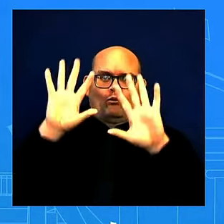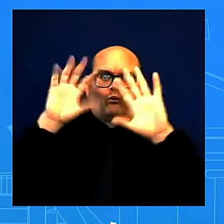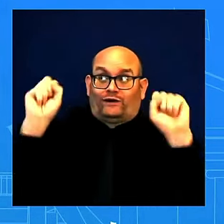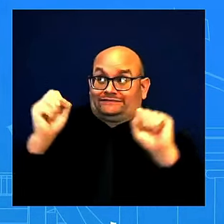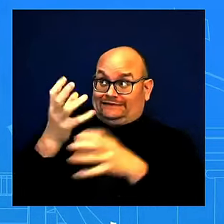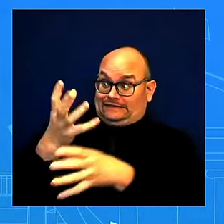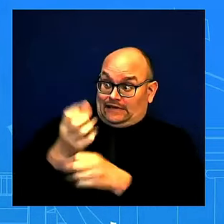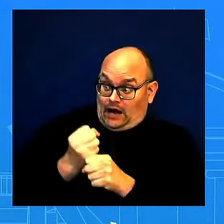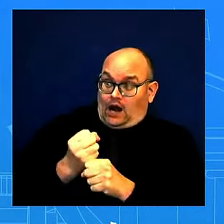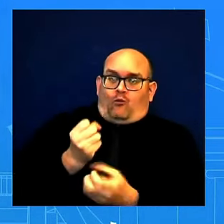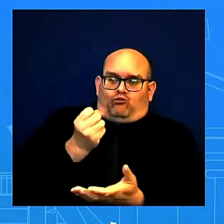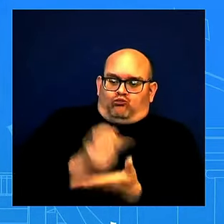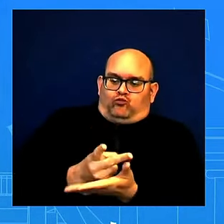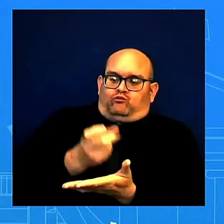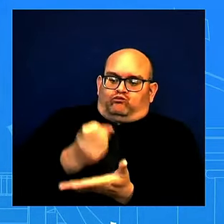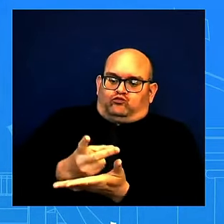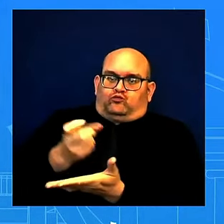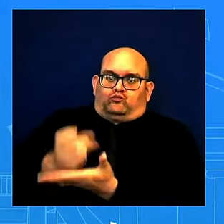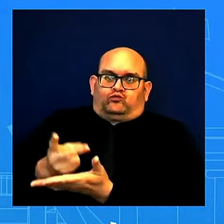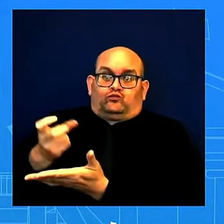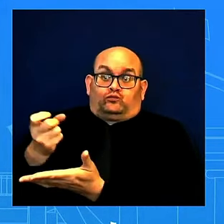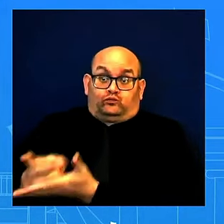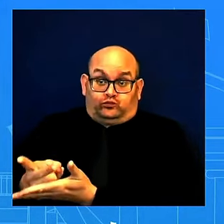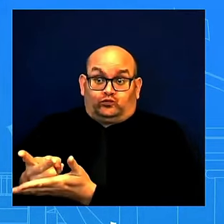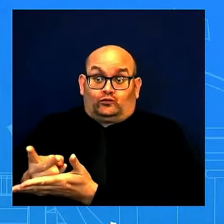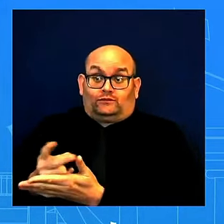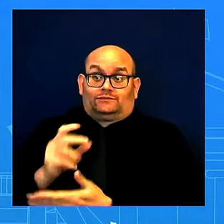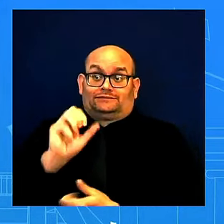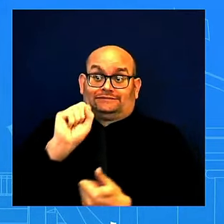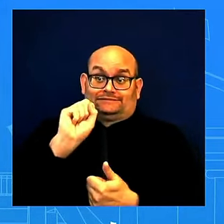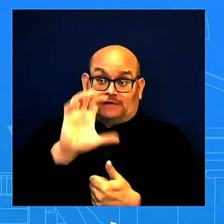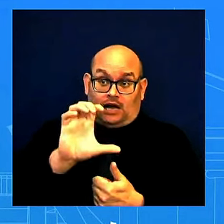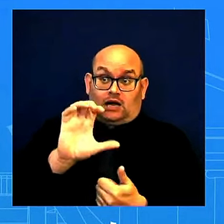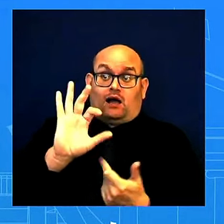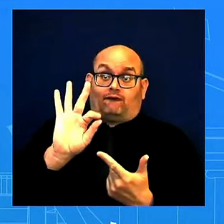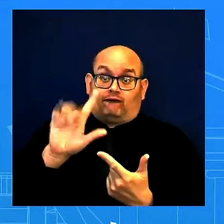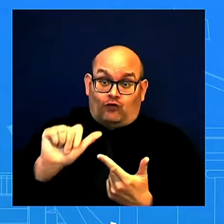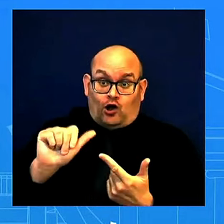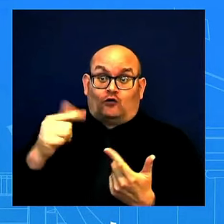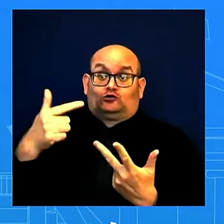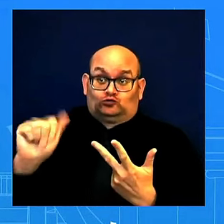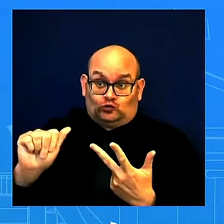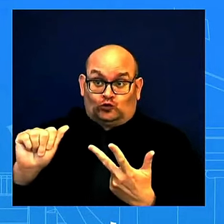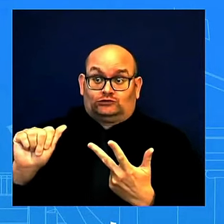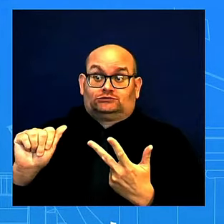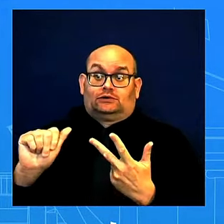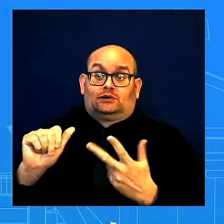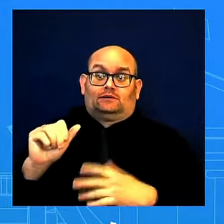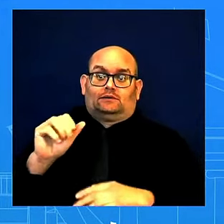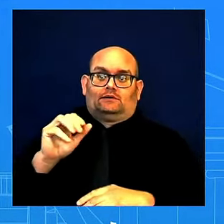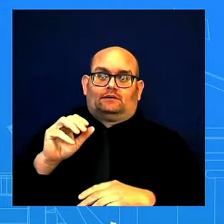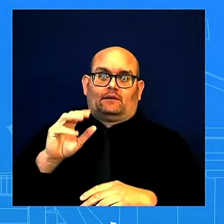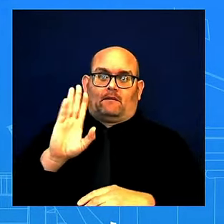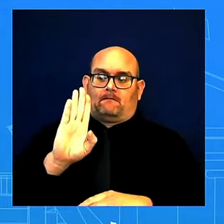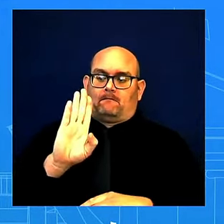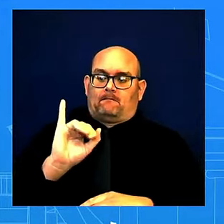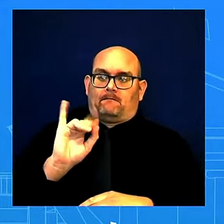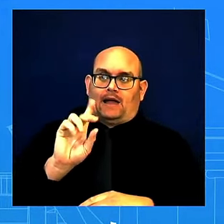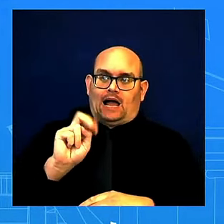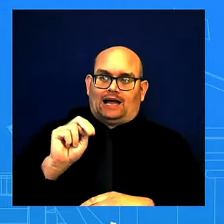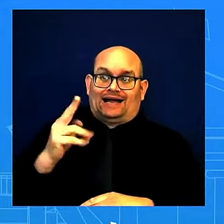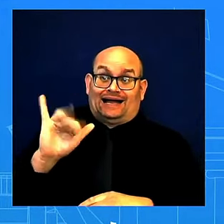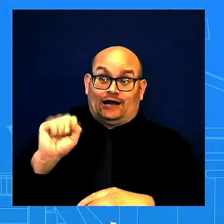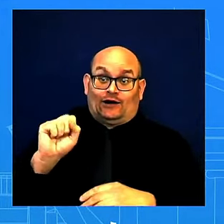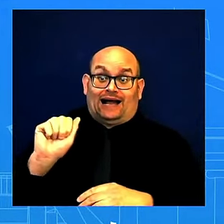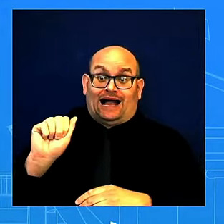Carolina, and Georgia. The Biden-Harris administration remains in close touch with officials from affected states, and FEMA has over